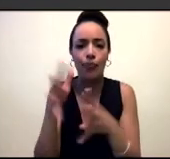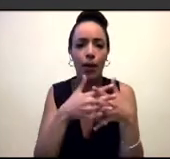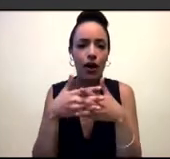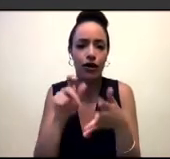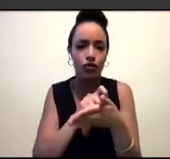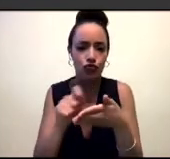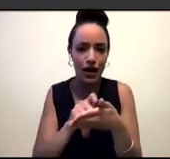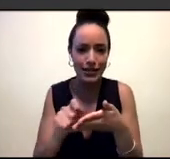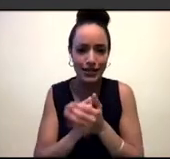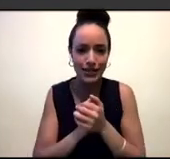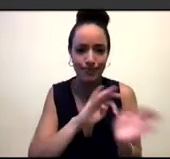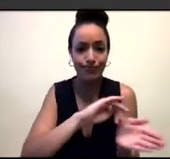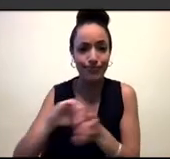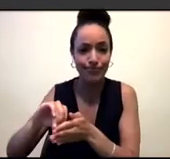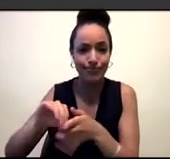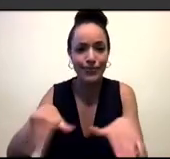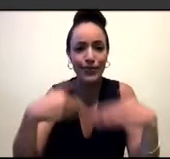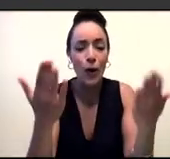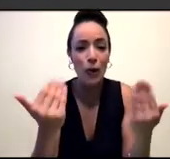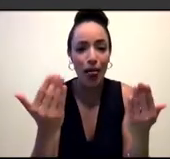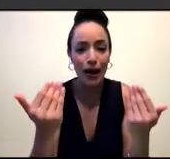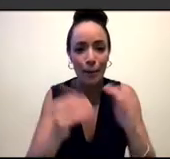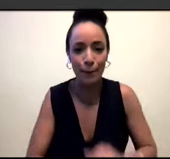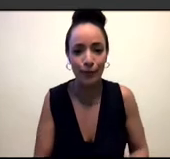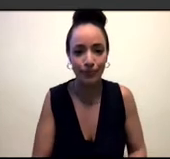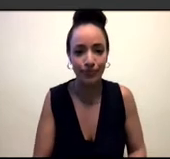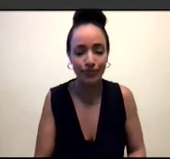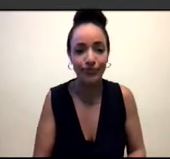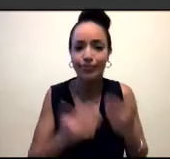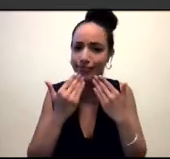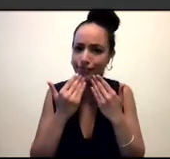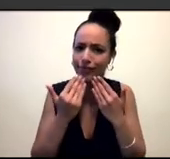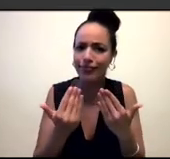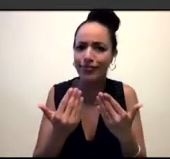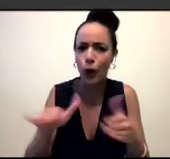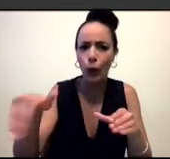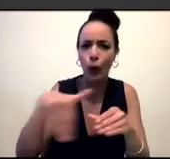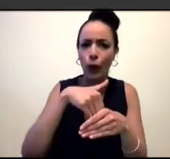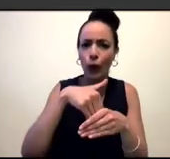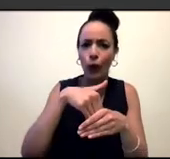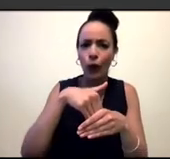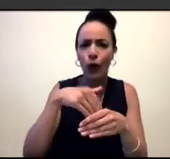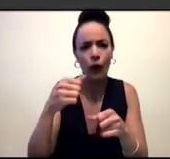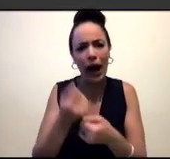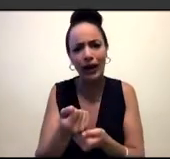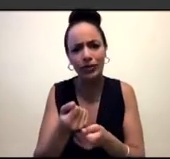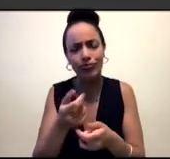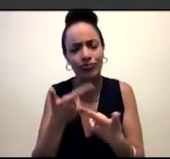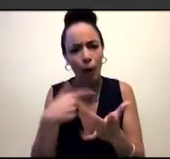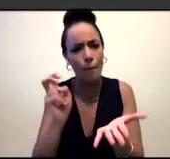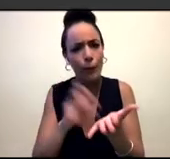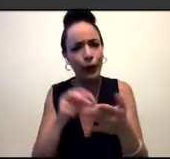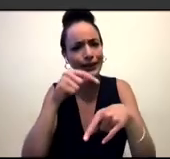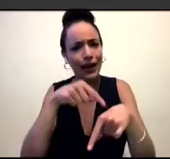So welcome to all of you. And thank you so much for joining us and for making time for this. It really feels like such a